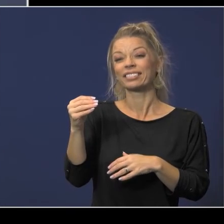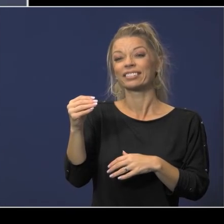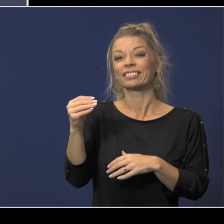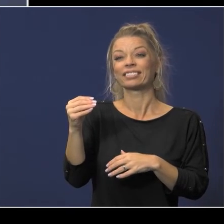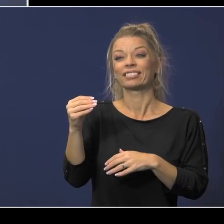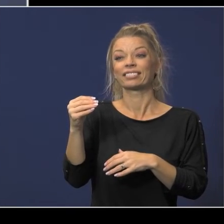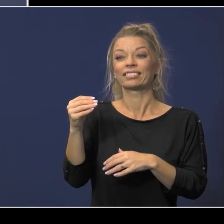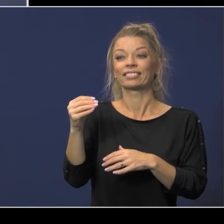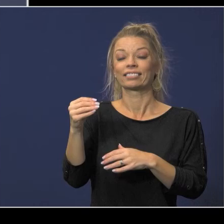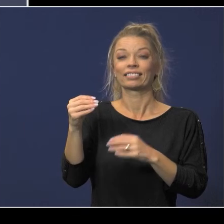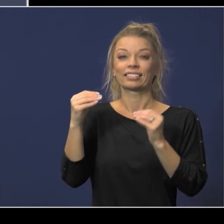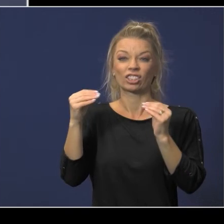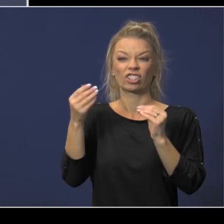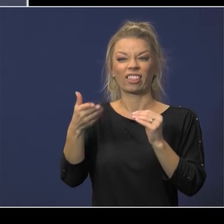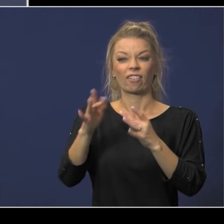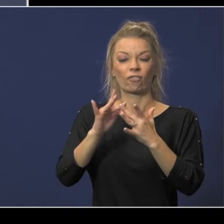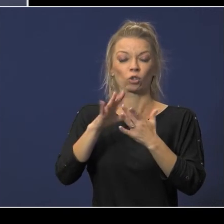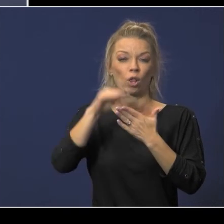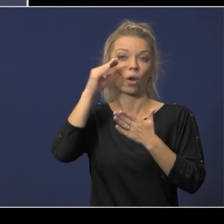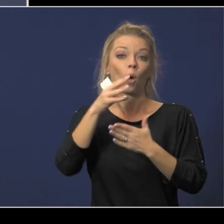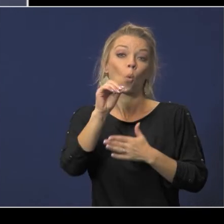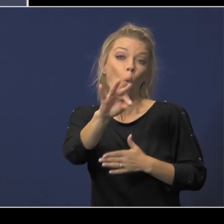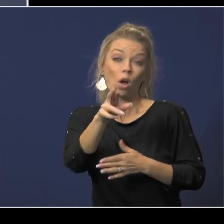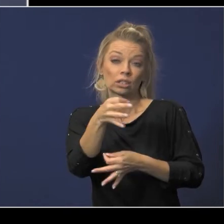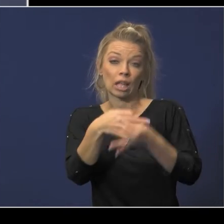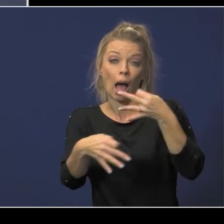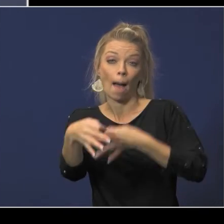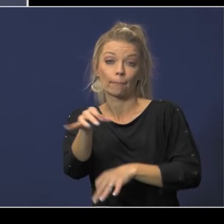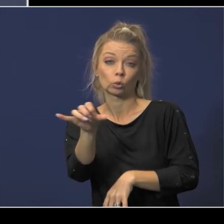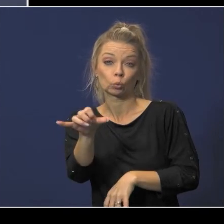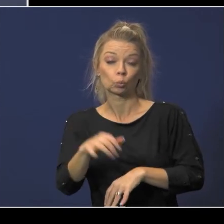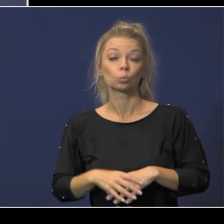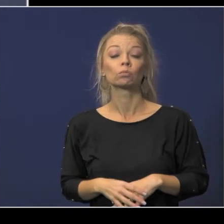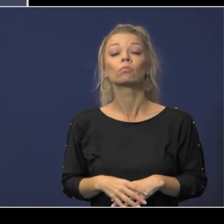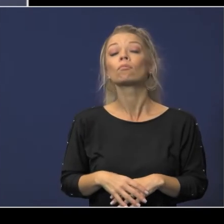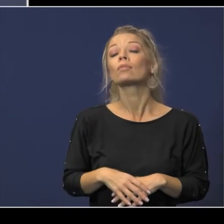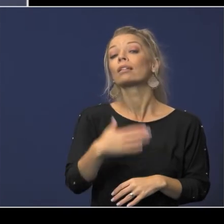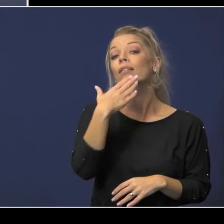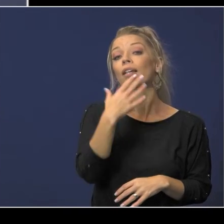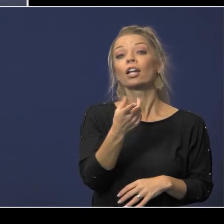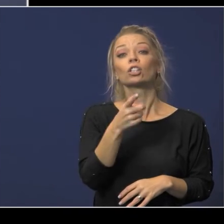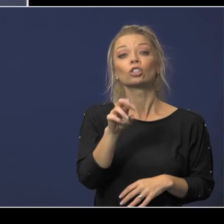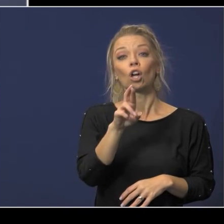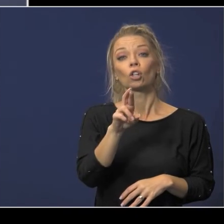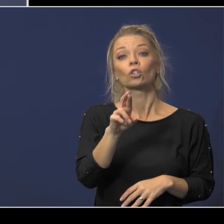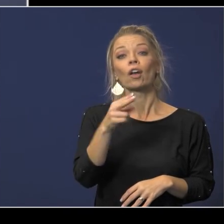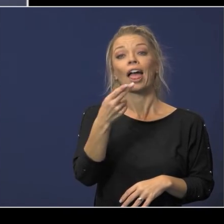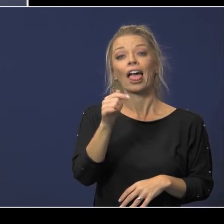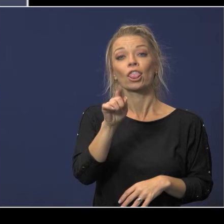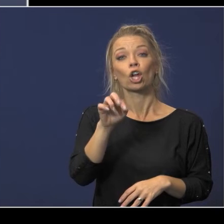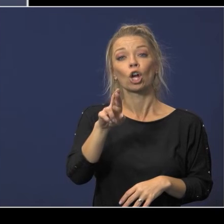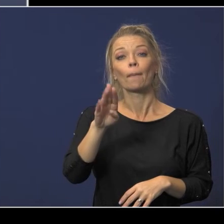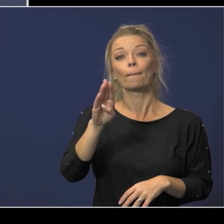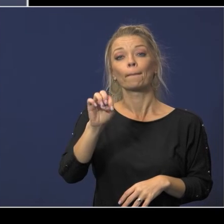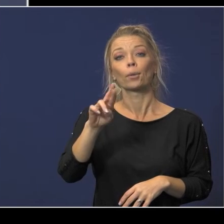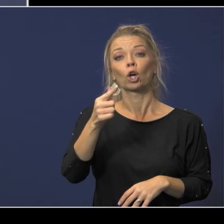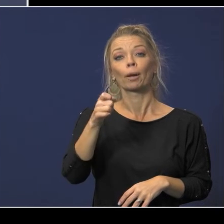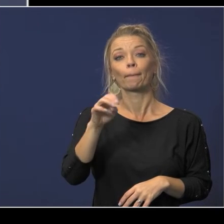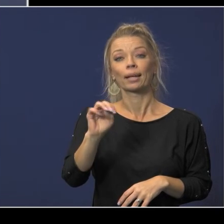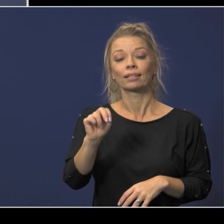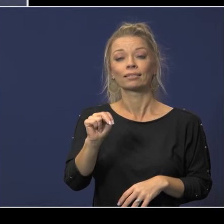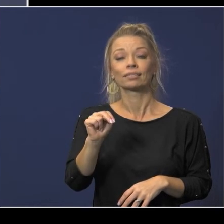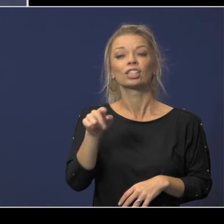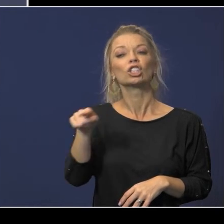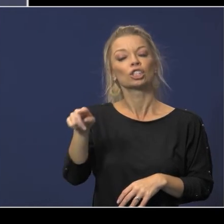as well and i'd like to thank uh dr heather bergman she's been overseeing the sixth grade temporary virtual learning we've had about